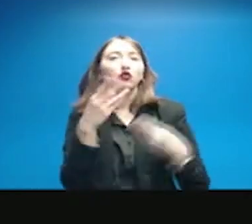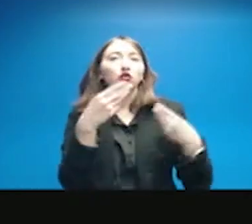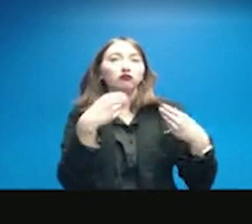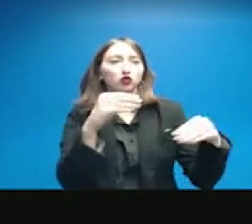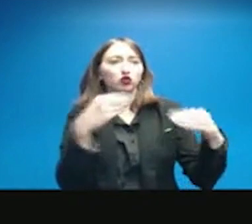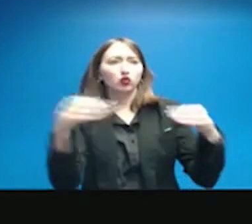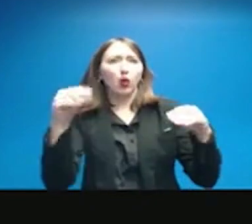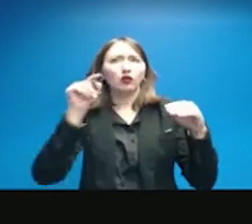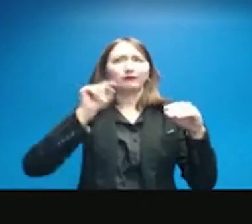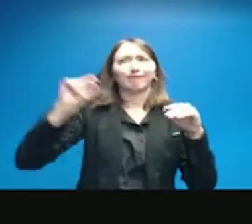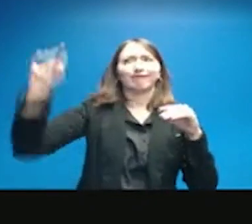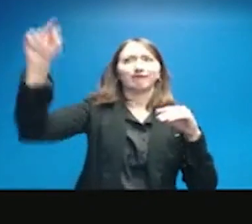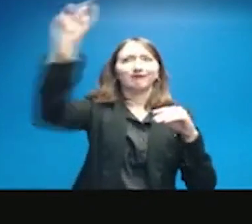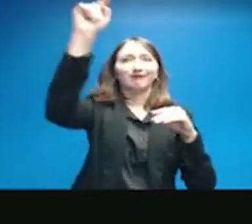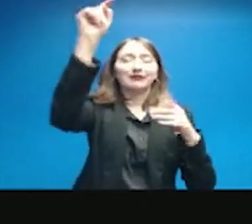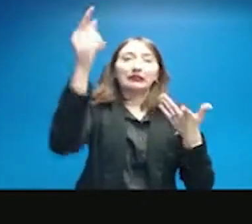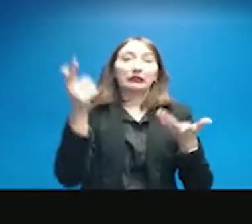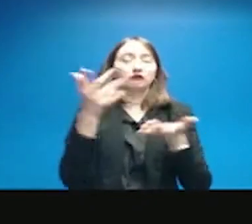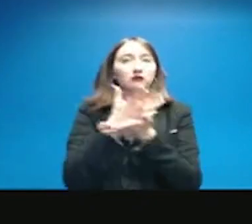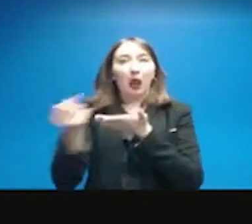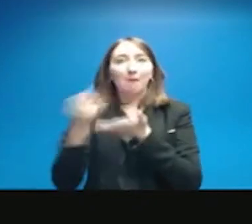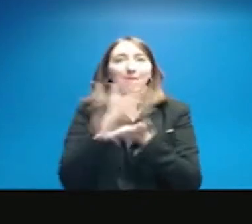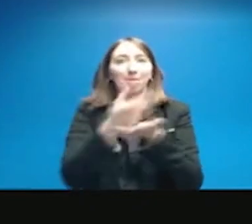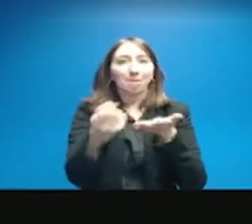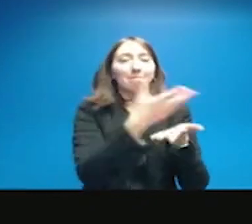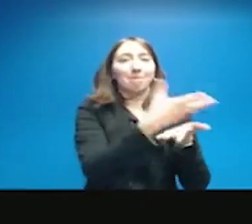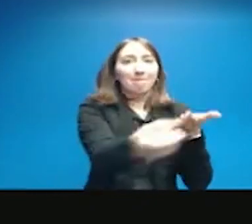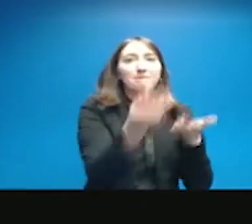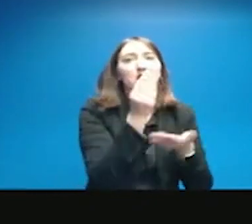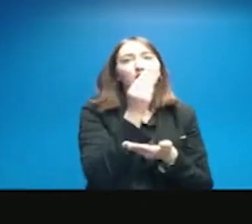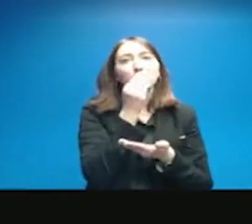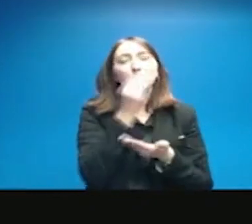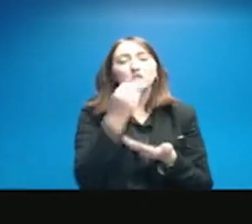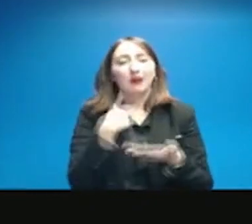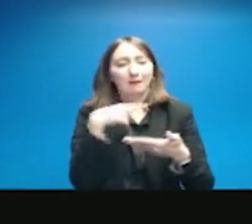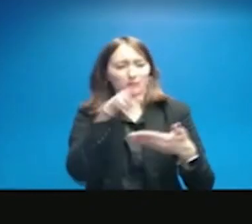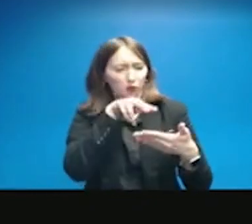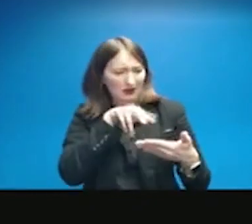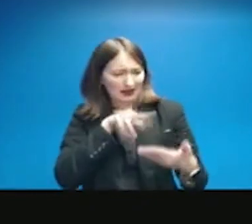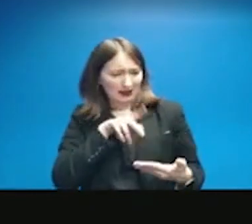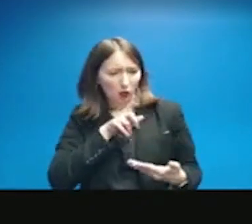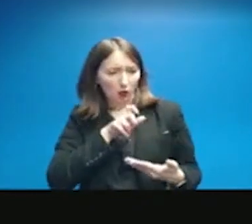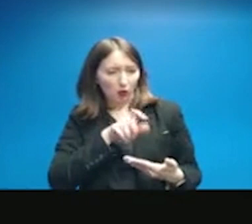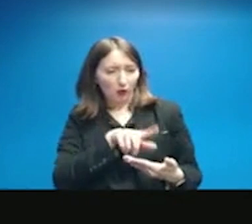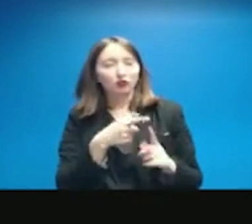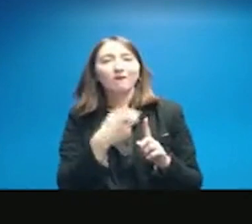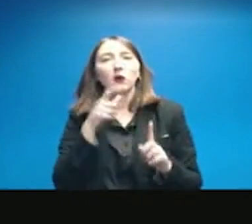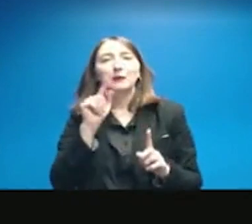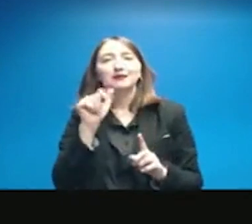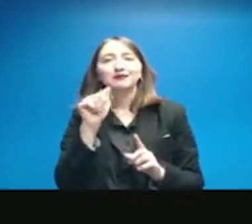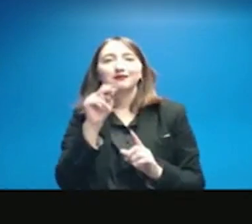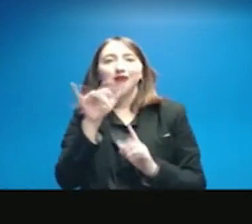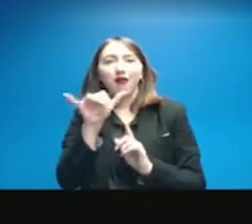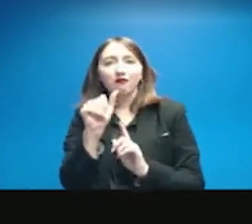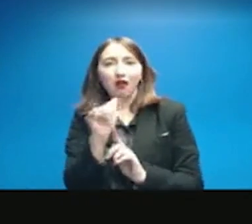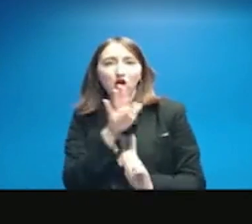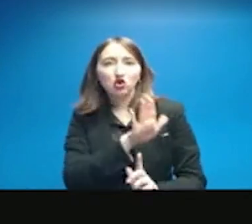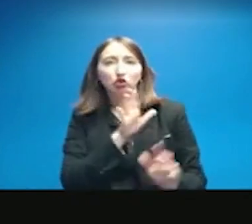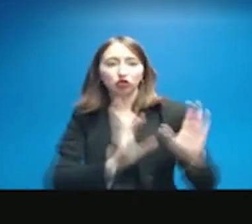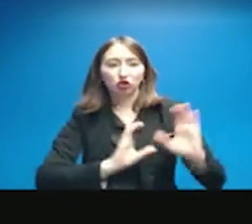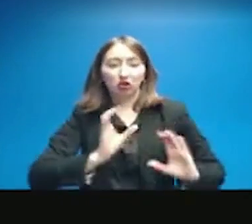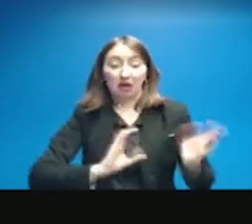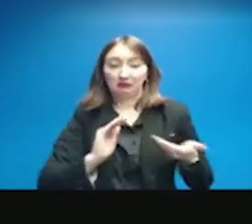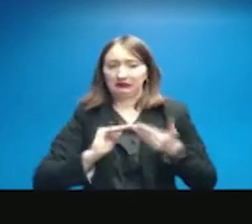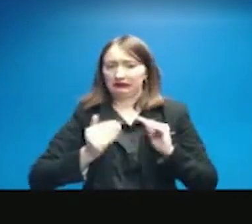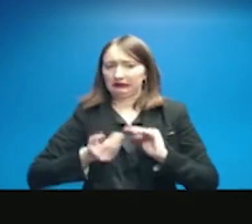are empty. And I'm reading the question from Tanya on the chat. So, the city of San Antonio, we're not aware of